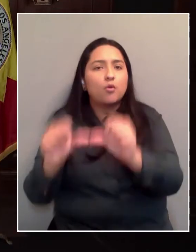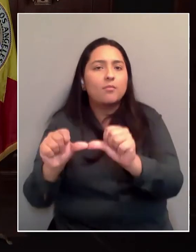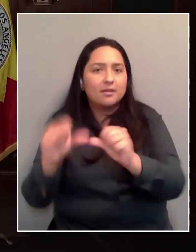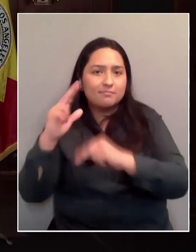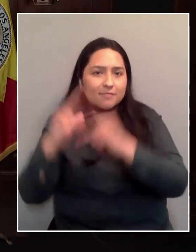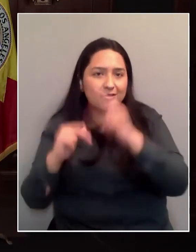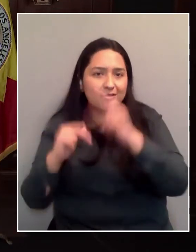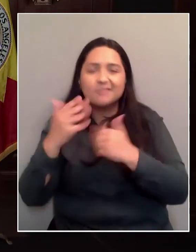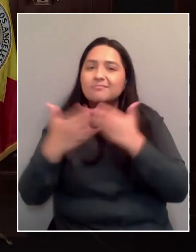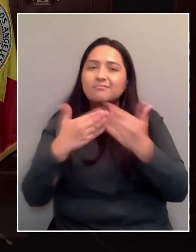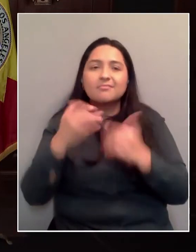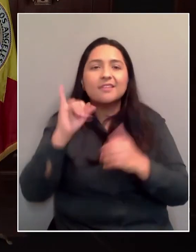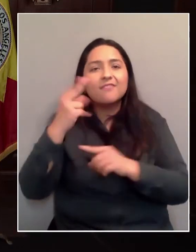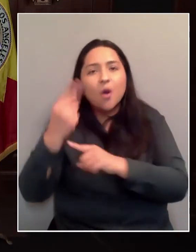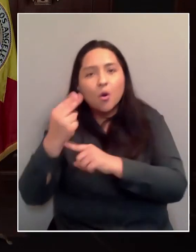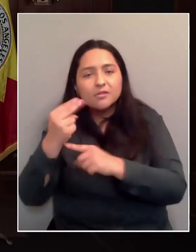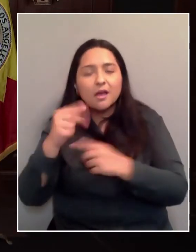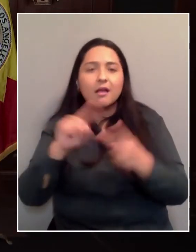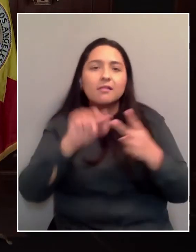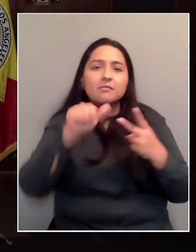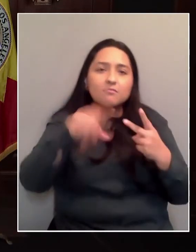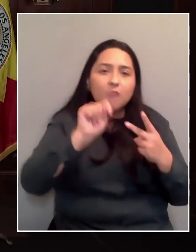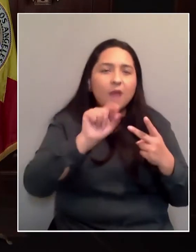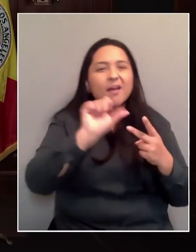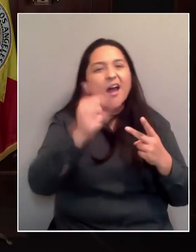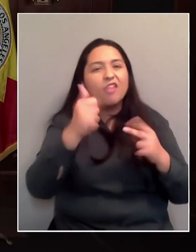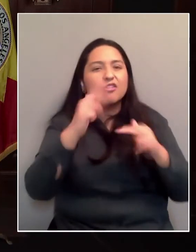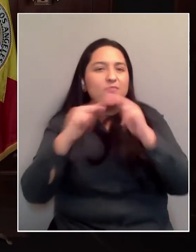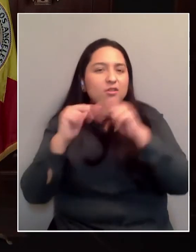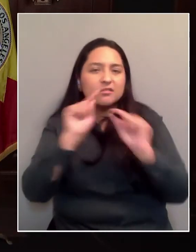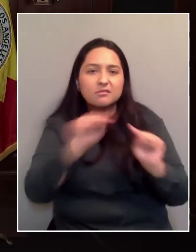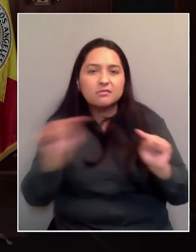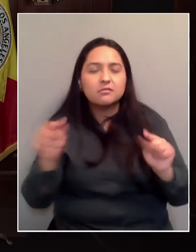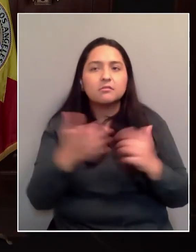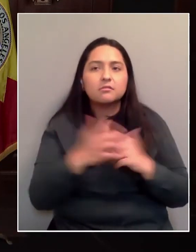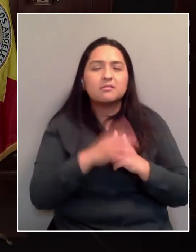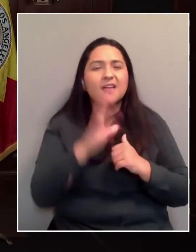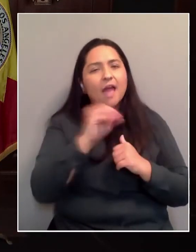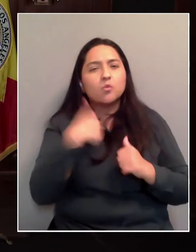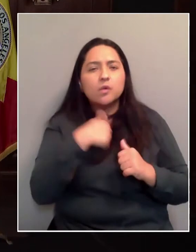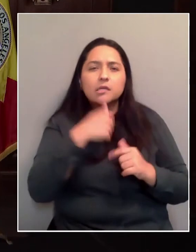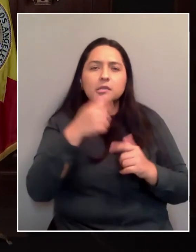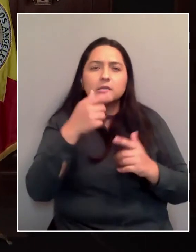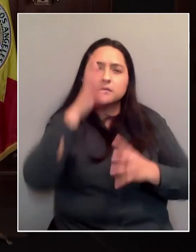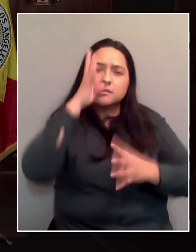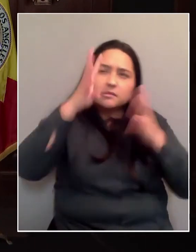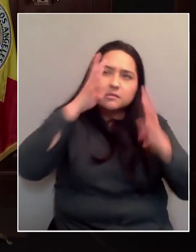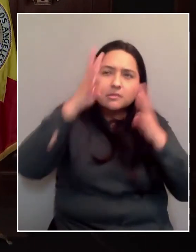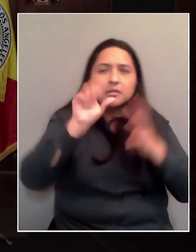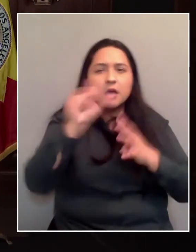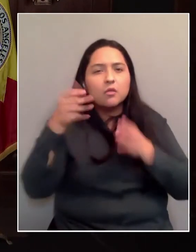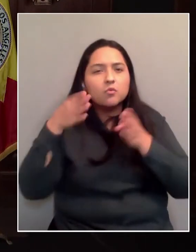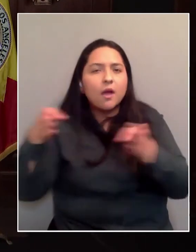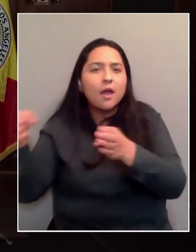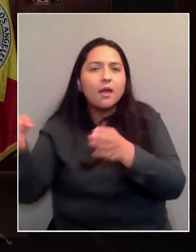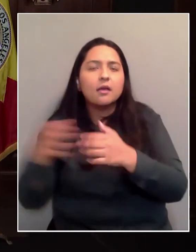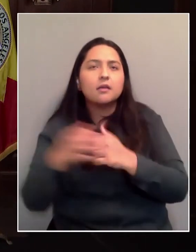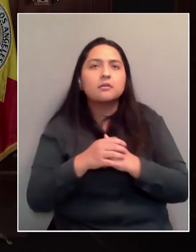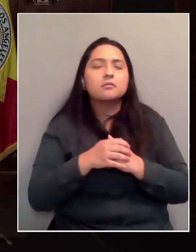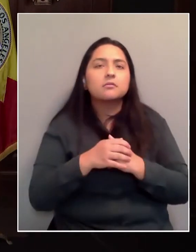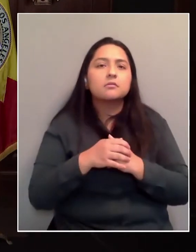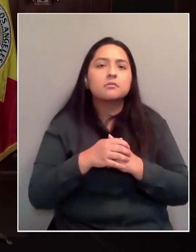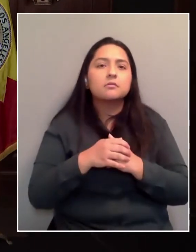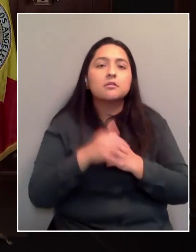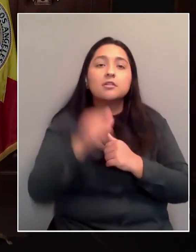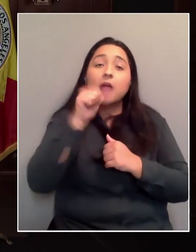buildings and other spaces. We're also looking at, you know, other creative ways. We've opened up, you know, they're not permanent solutions always,